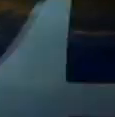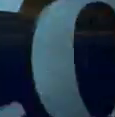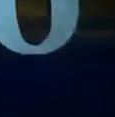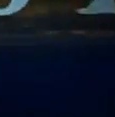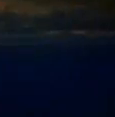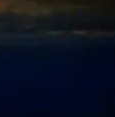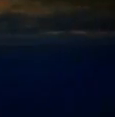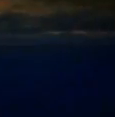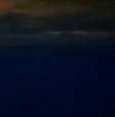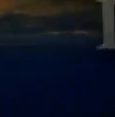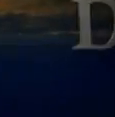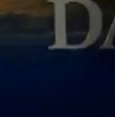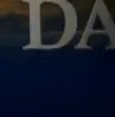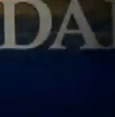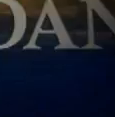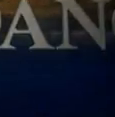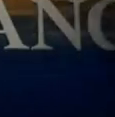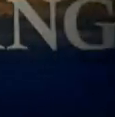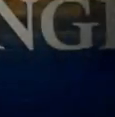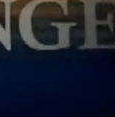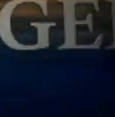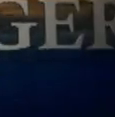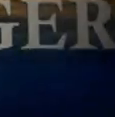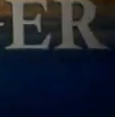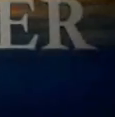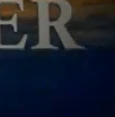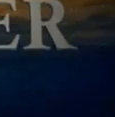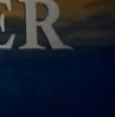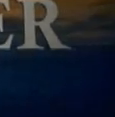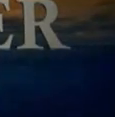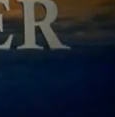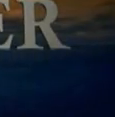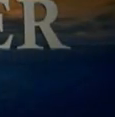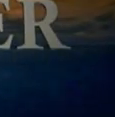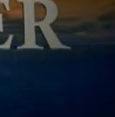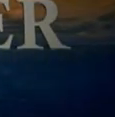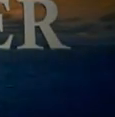Tsunami in Puerto Rico, The Forgotten Danger